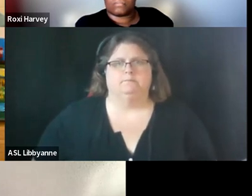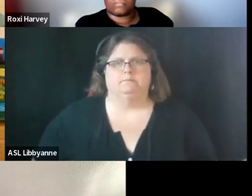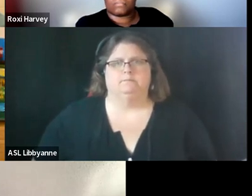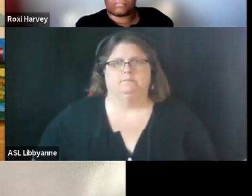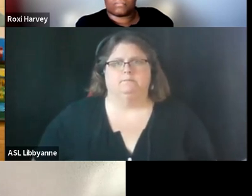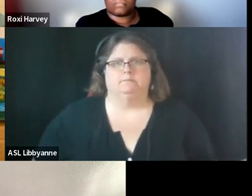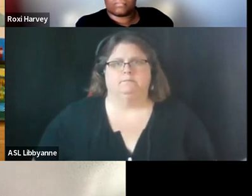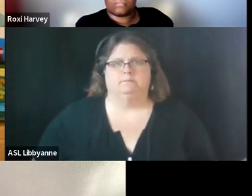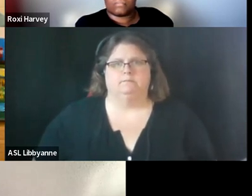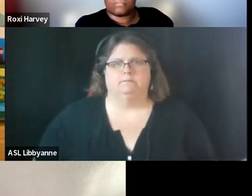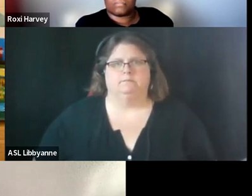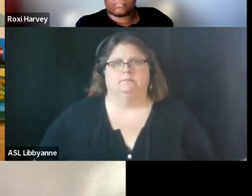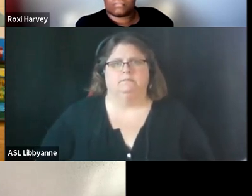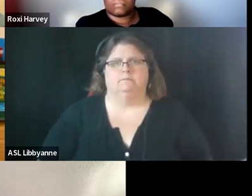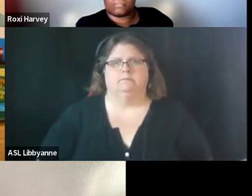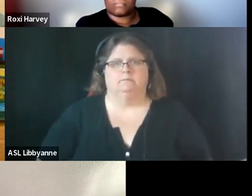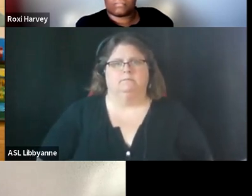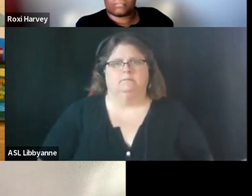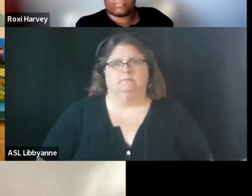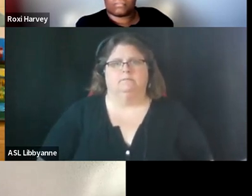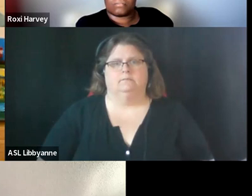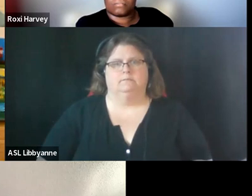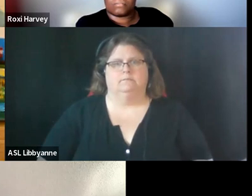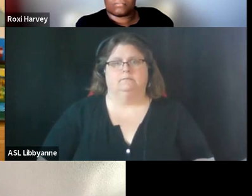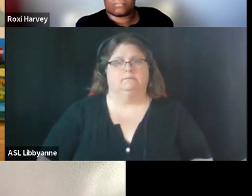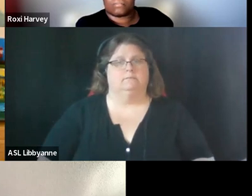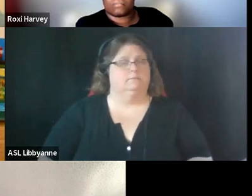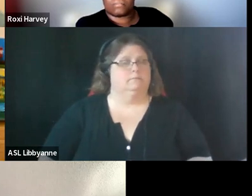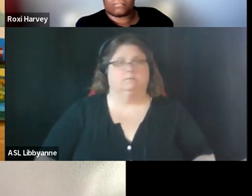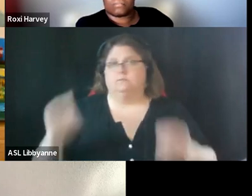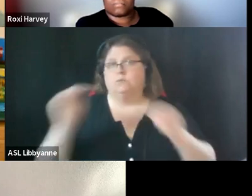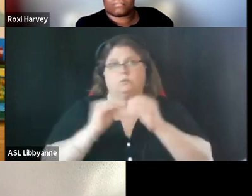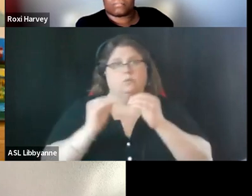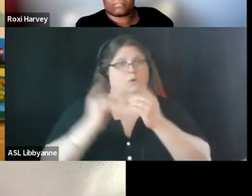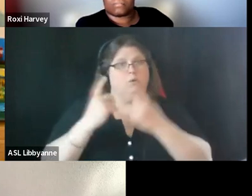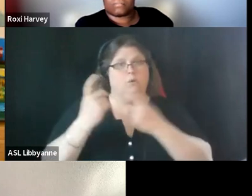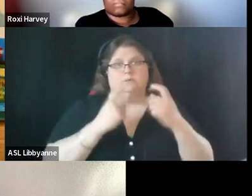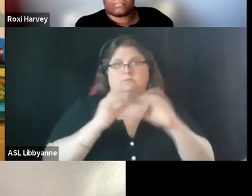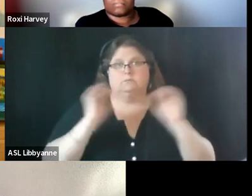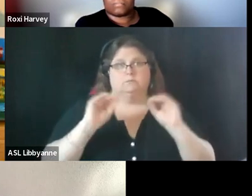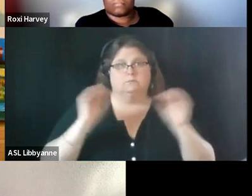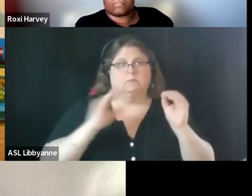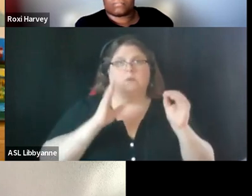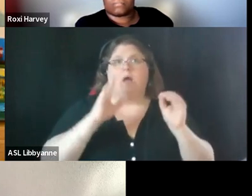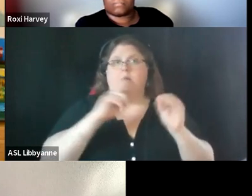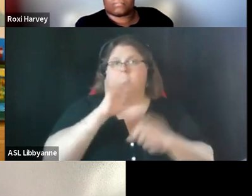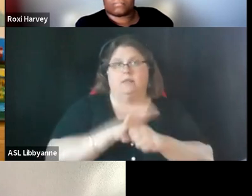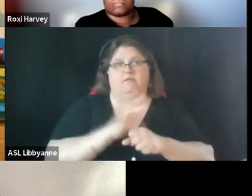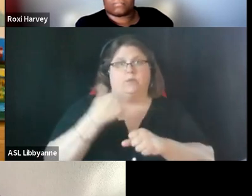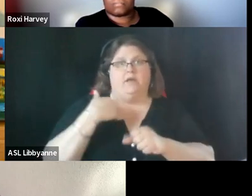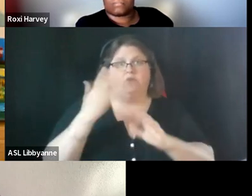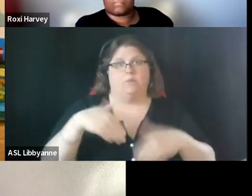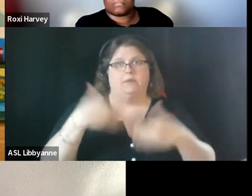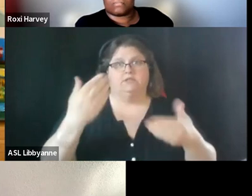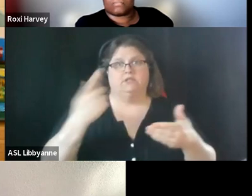okay all right if there are no other questions then i do believe we have a recommendation for the school committee